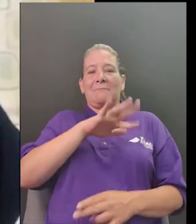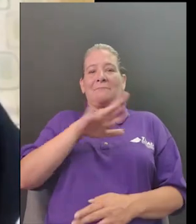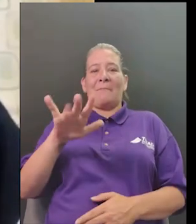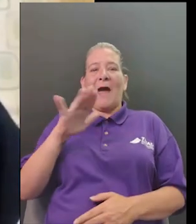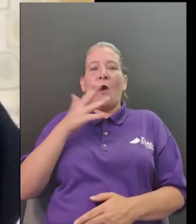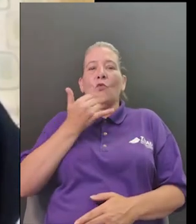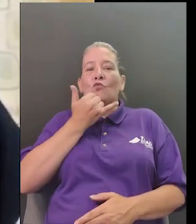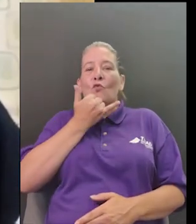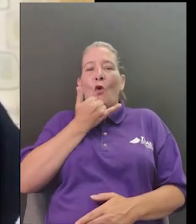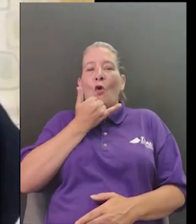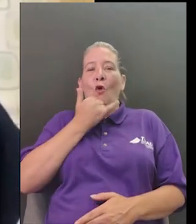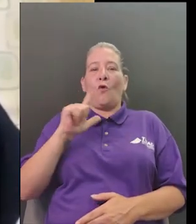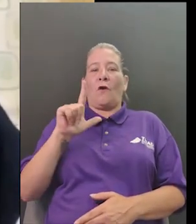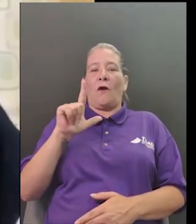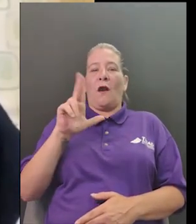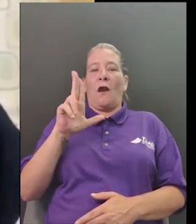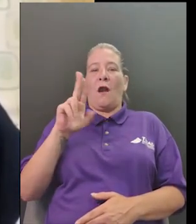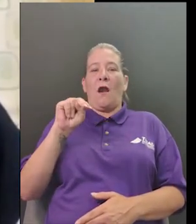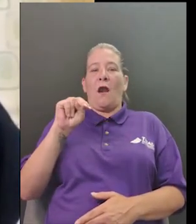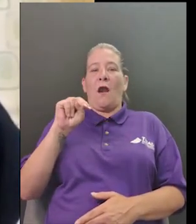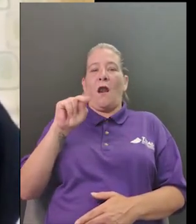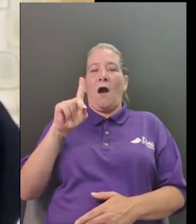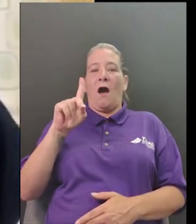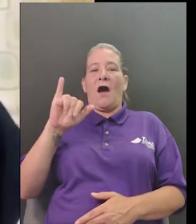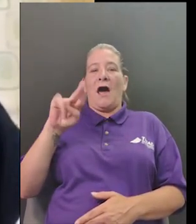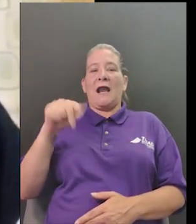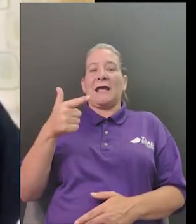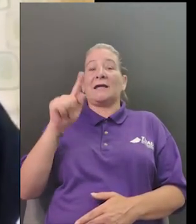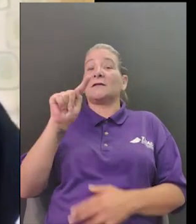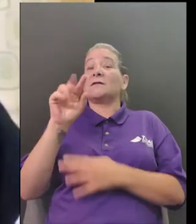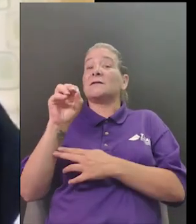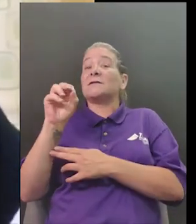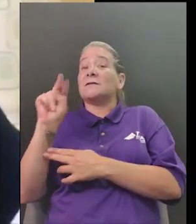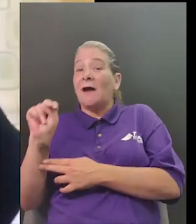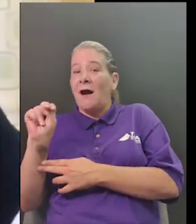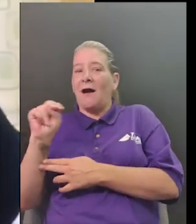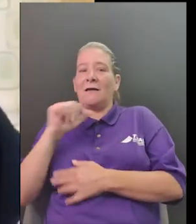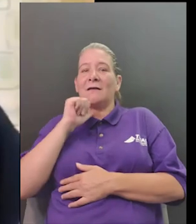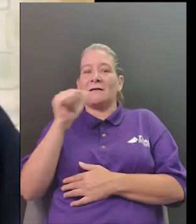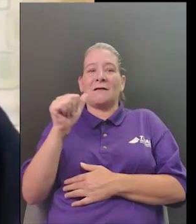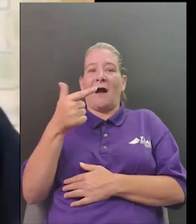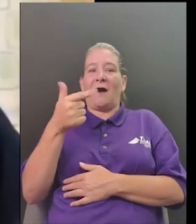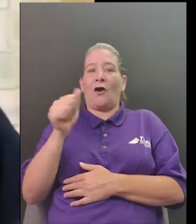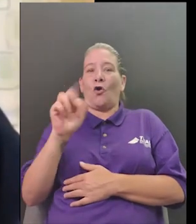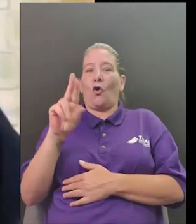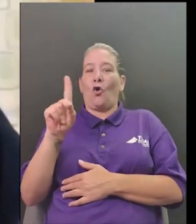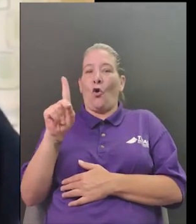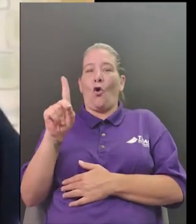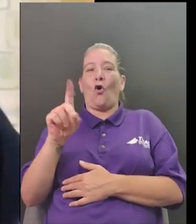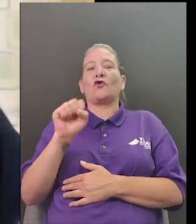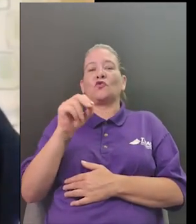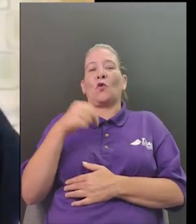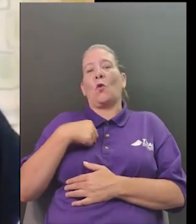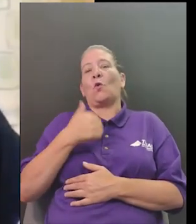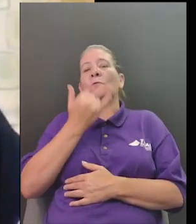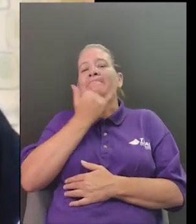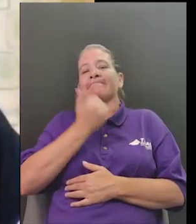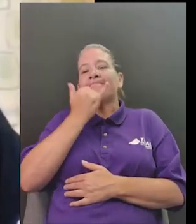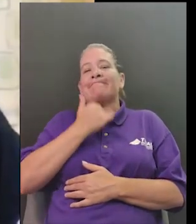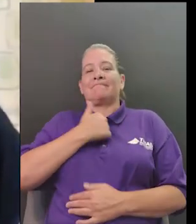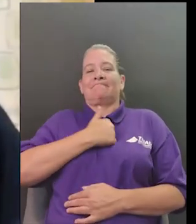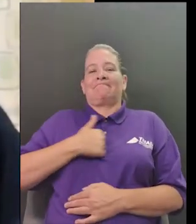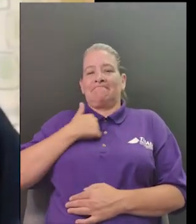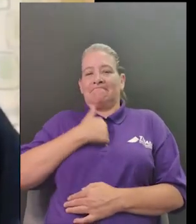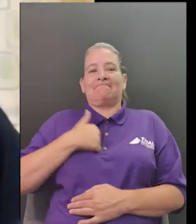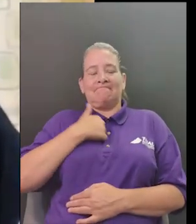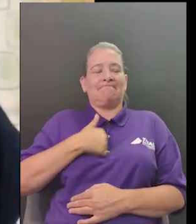fire um dolly madison actually served as a hostess during jefferson's time so that's why